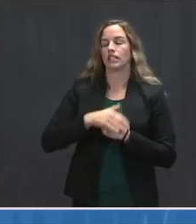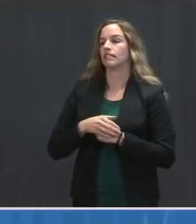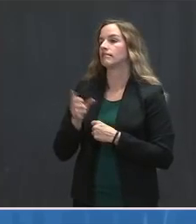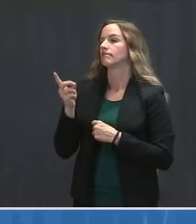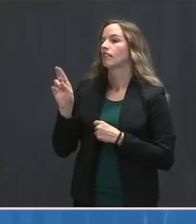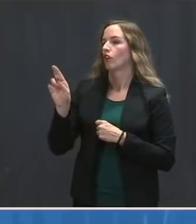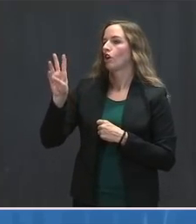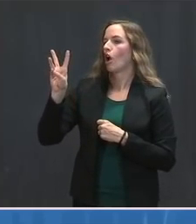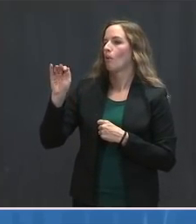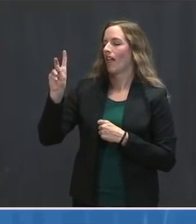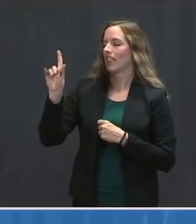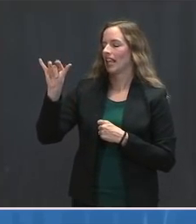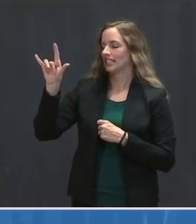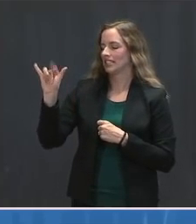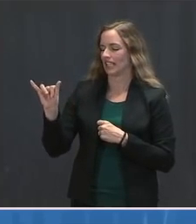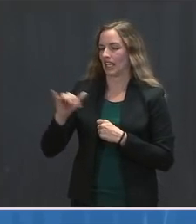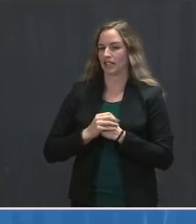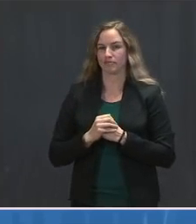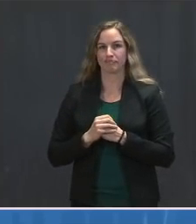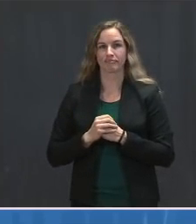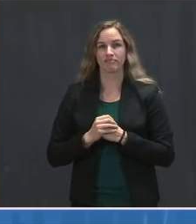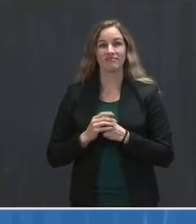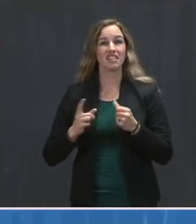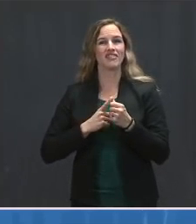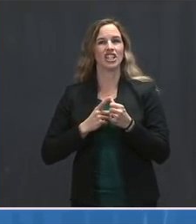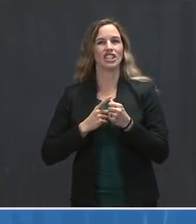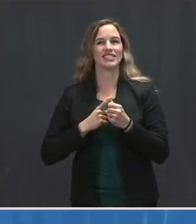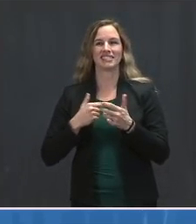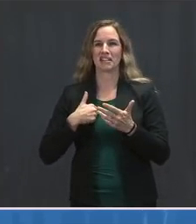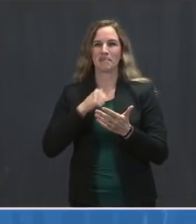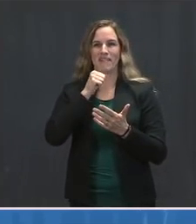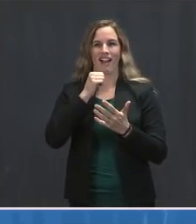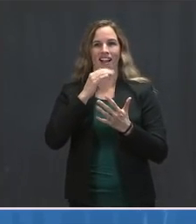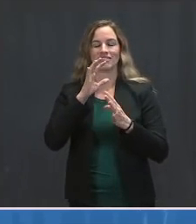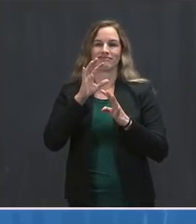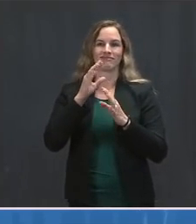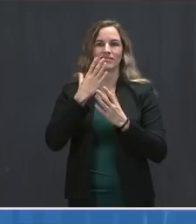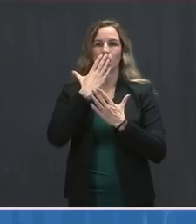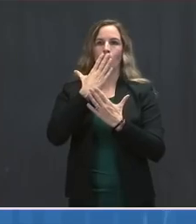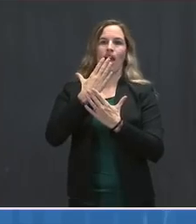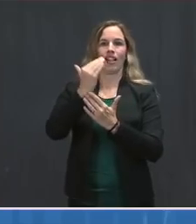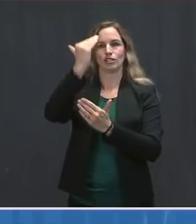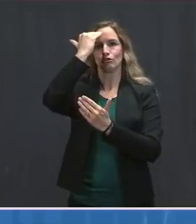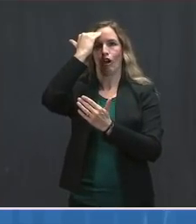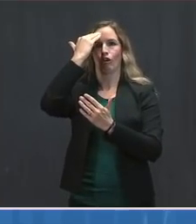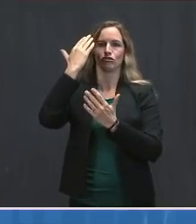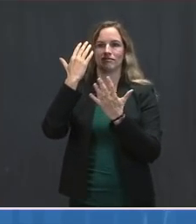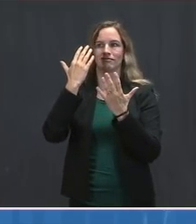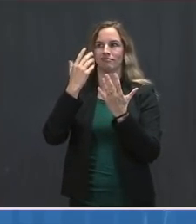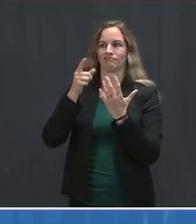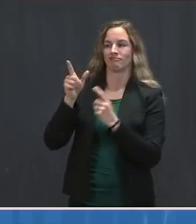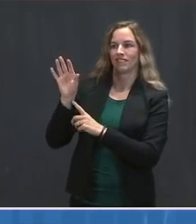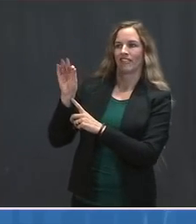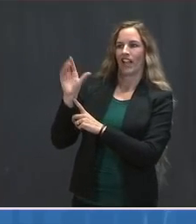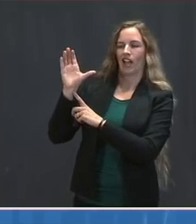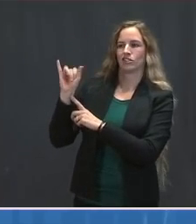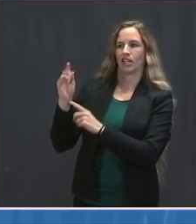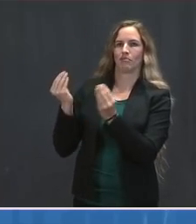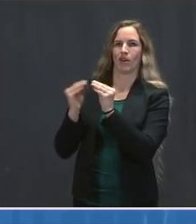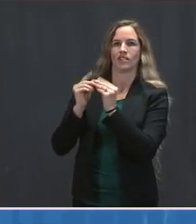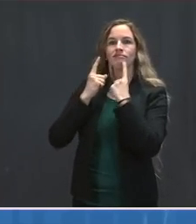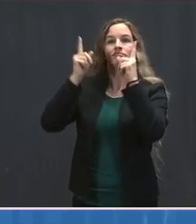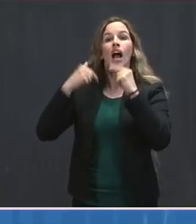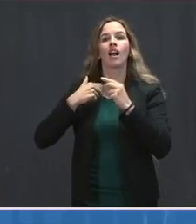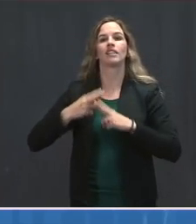So, first, since I may not be as well known as Drs. Fauci and Walensky, please allow me to introduce myself. My name is Tim Manning.